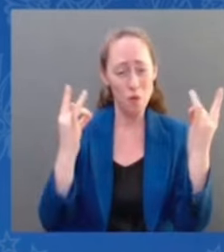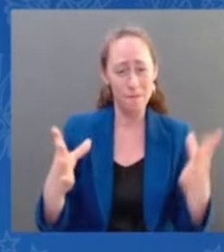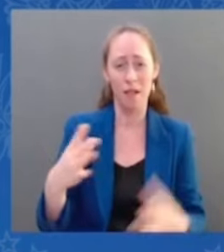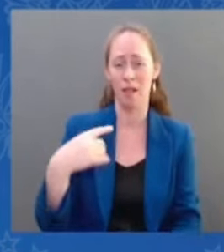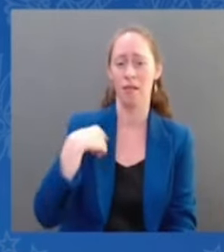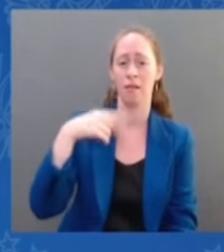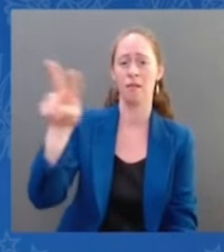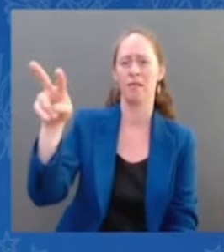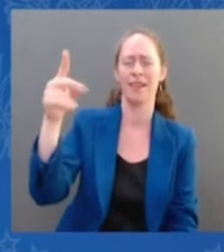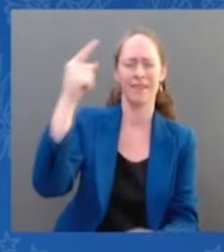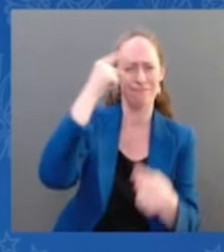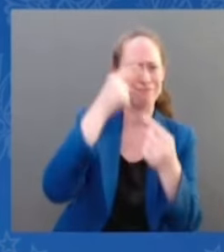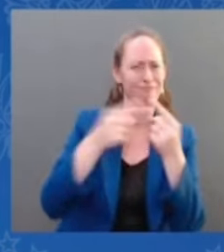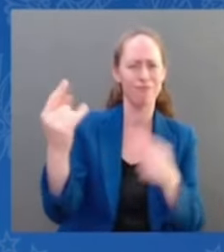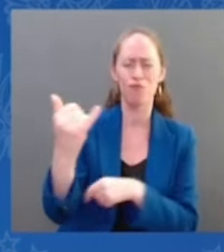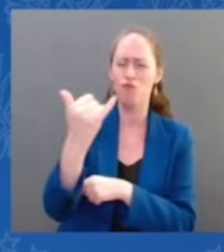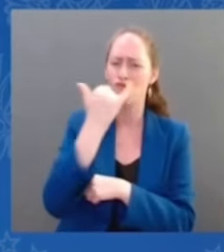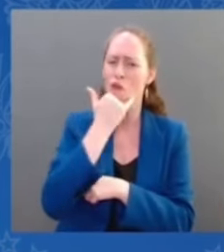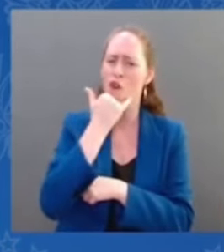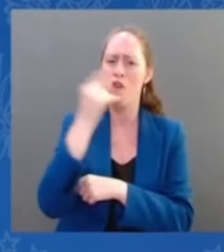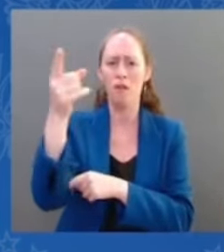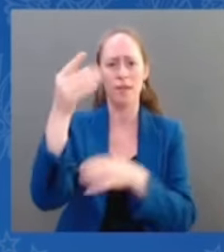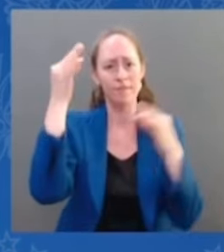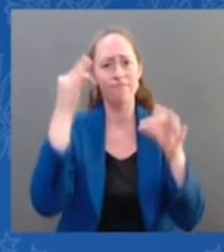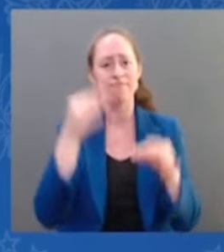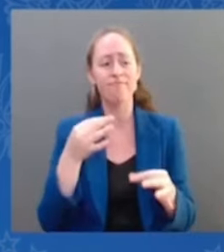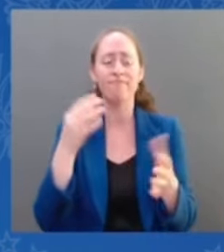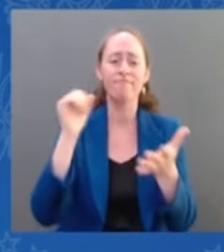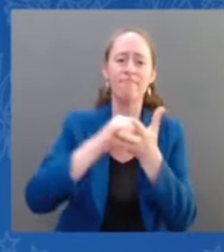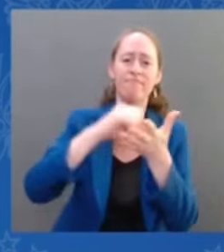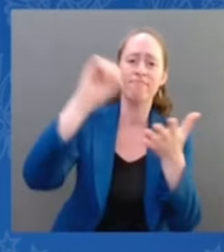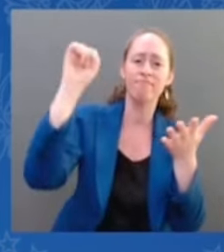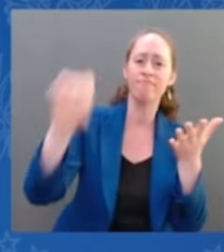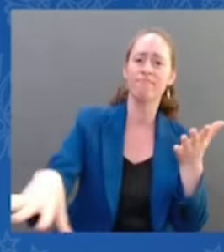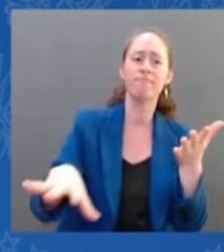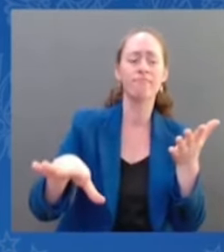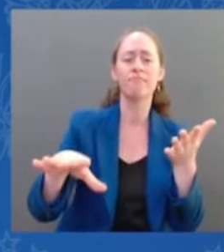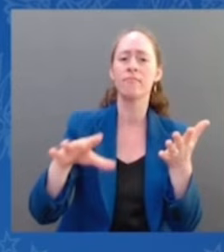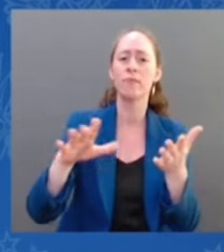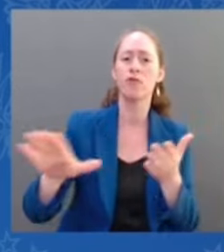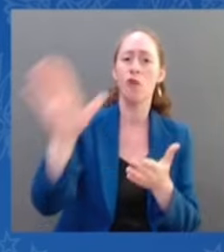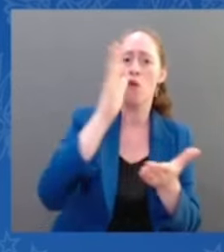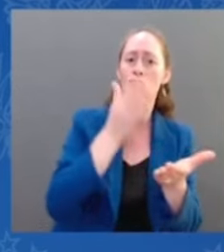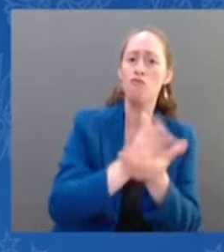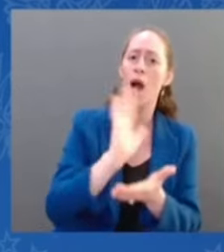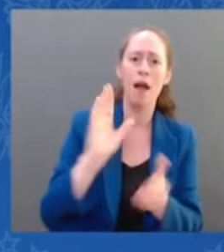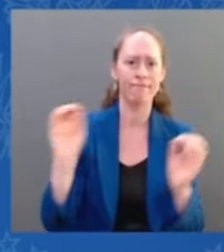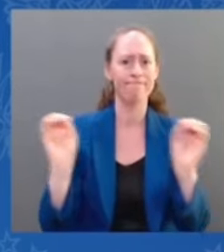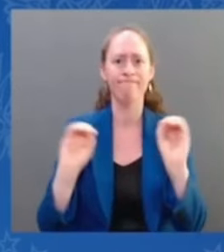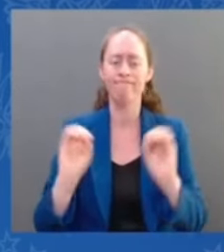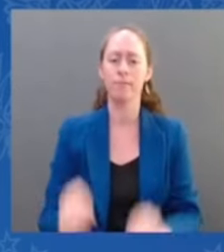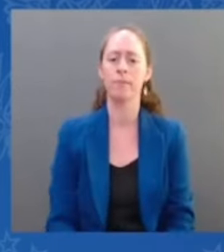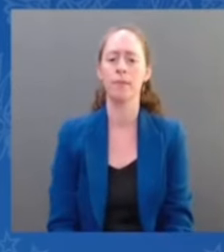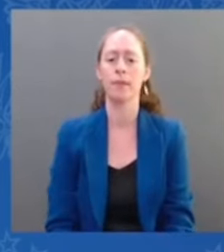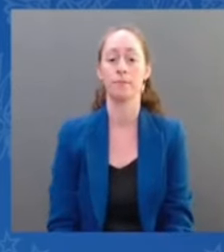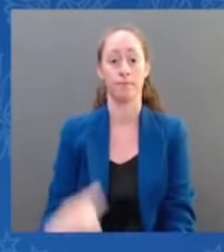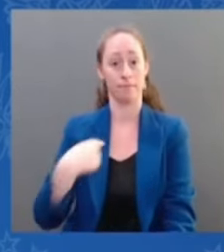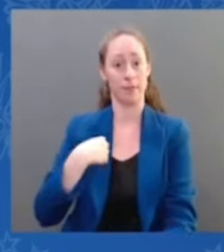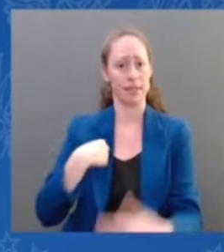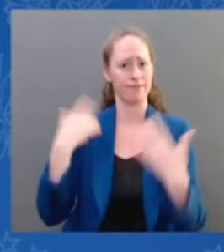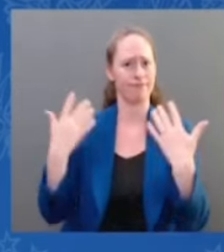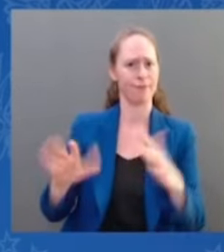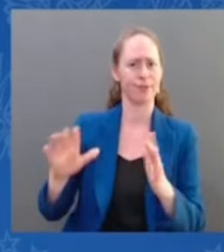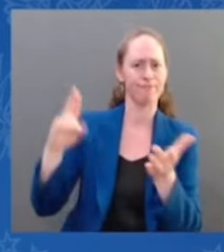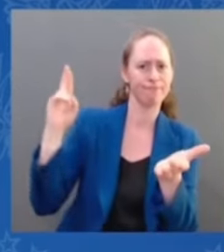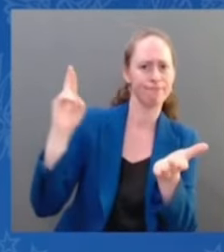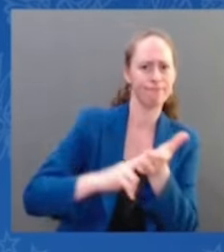decision, as well as adding new measures today, let's be clear about something from the very start. This was not a